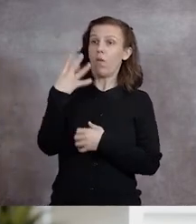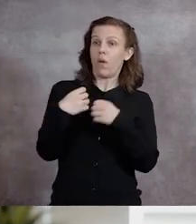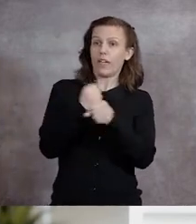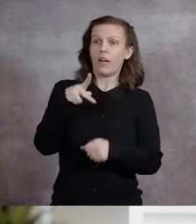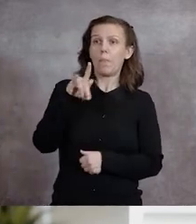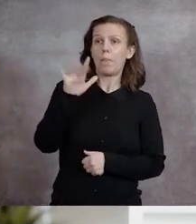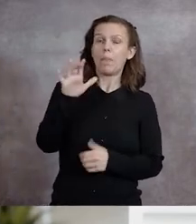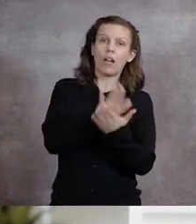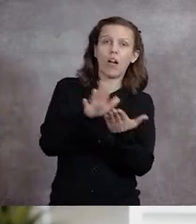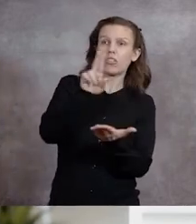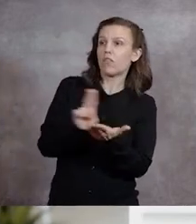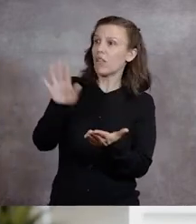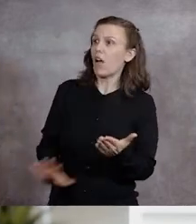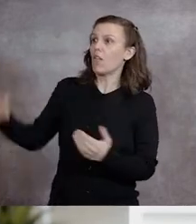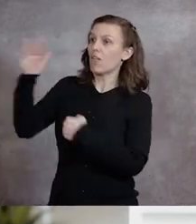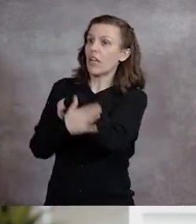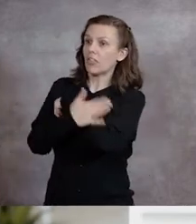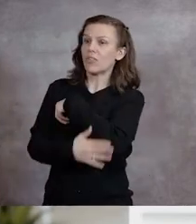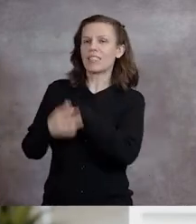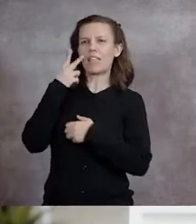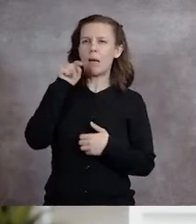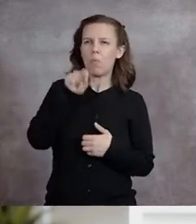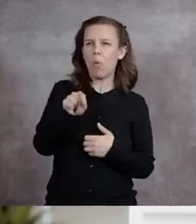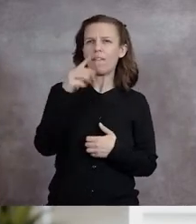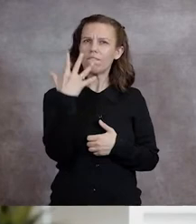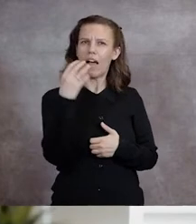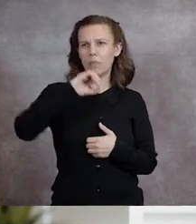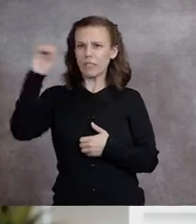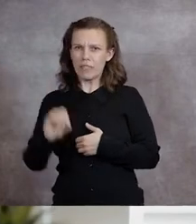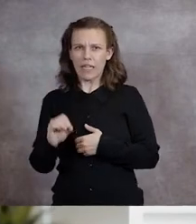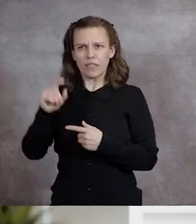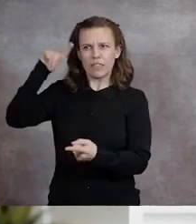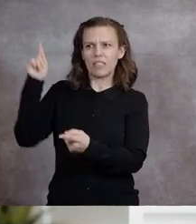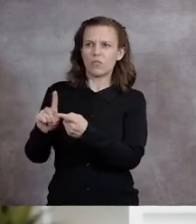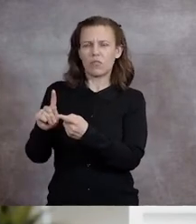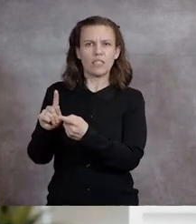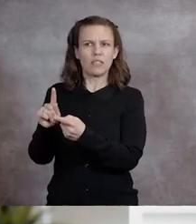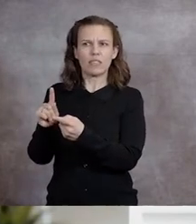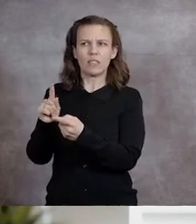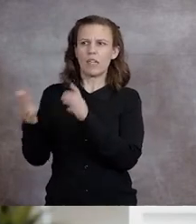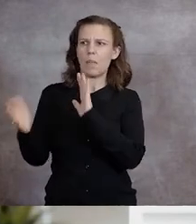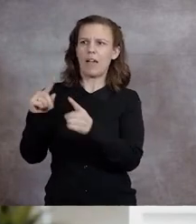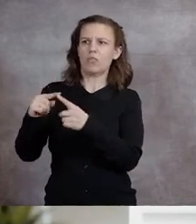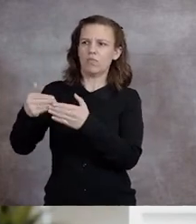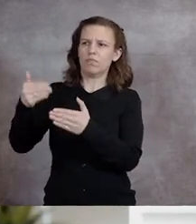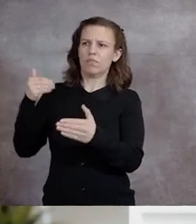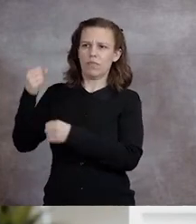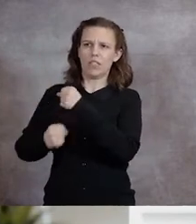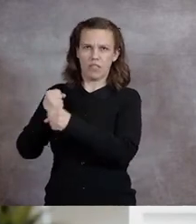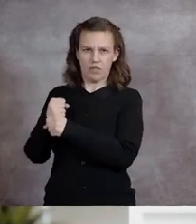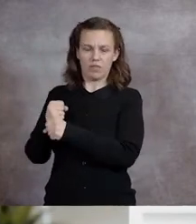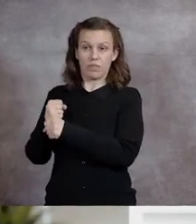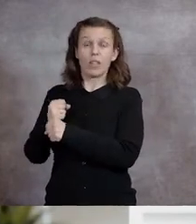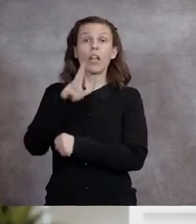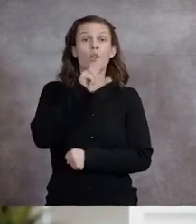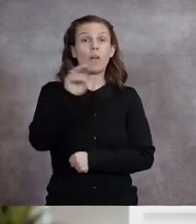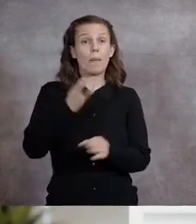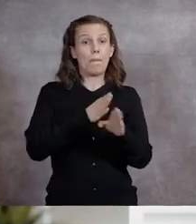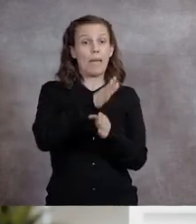saw a half percent decrease overall in new first-year student enrollments for fall 2021 compared to the prior year,